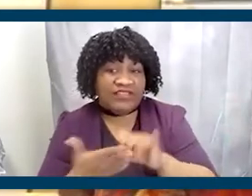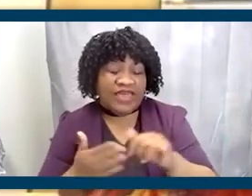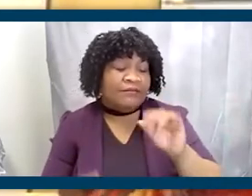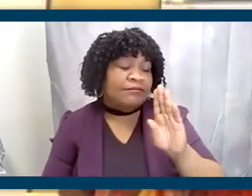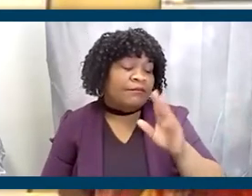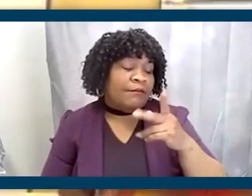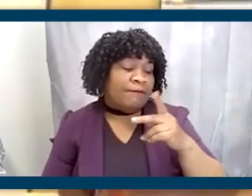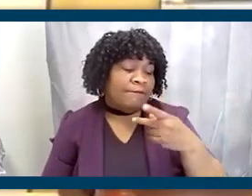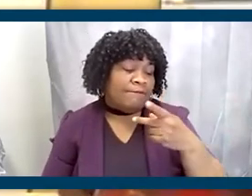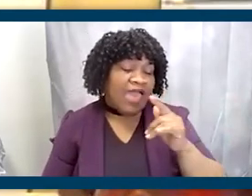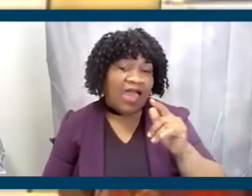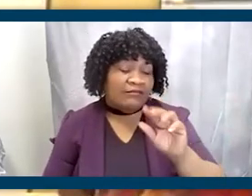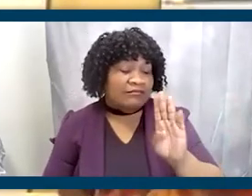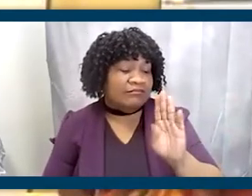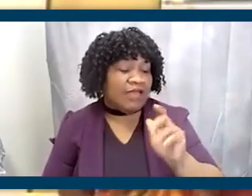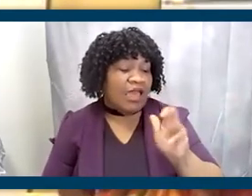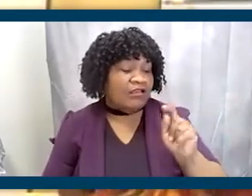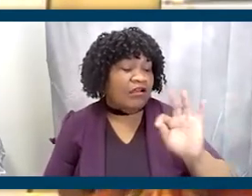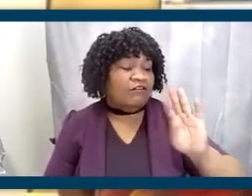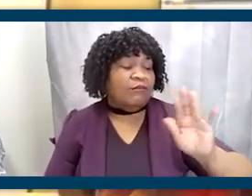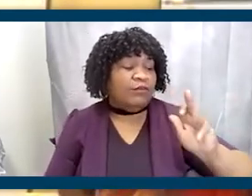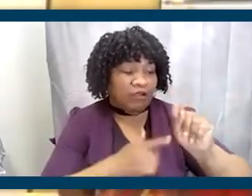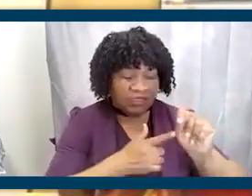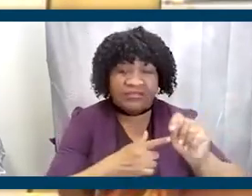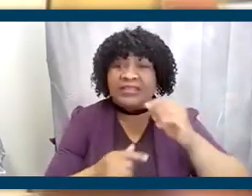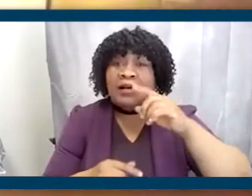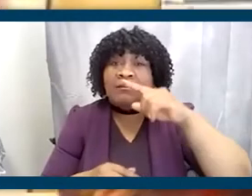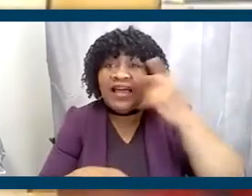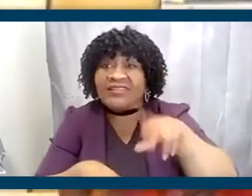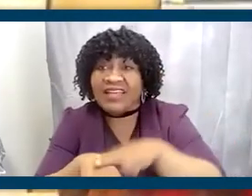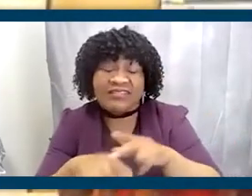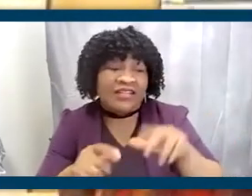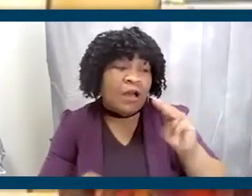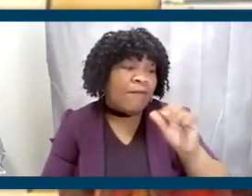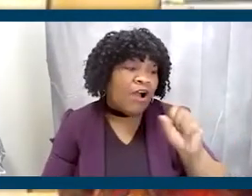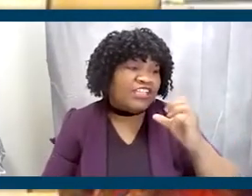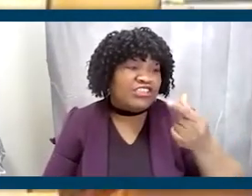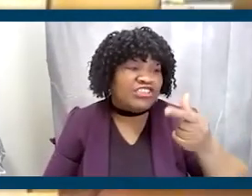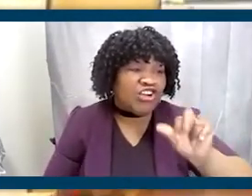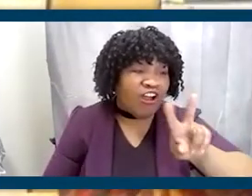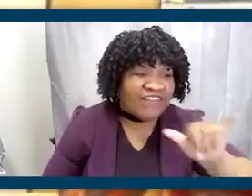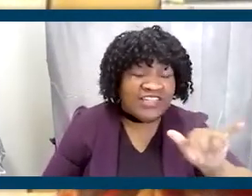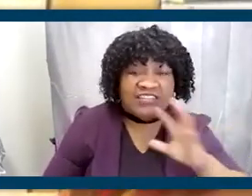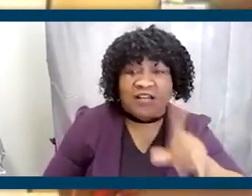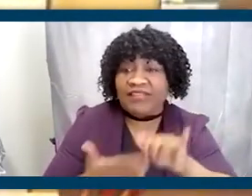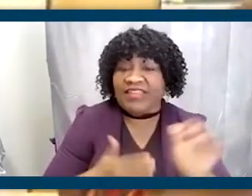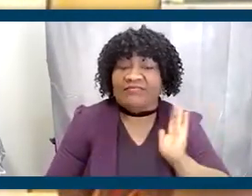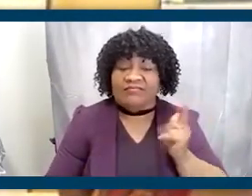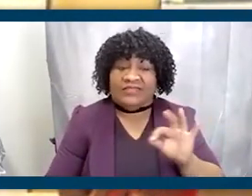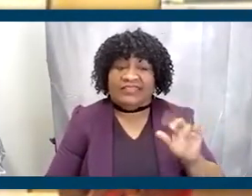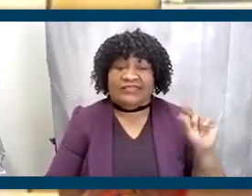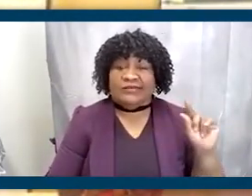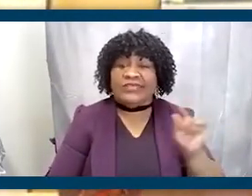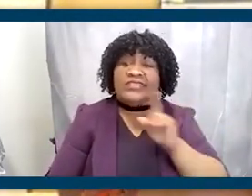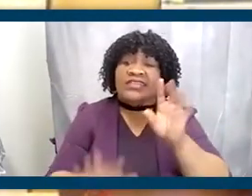about, uh, uh,-determination and, and Black nationalism, and Marcus Garvey talked about it in the 20s. And so, so it's, it's, it's really